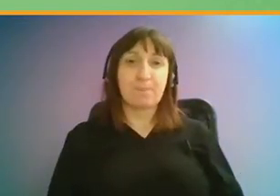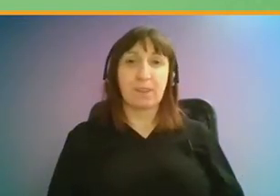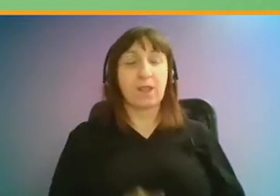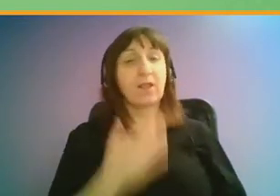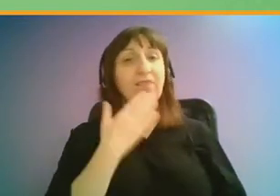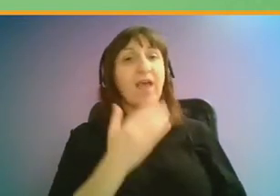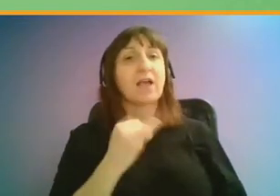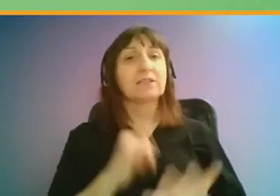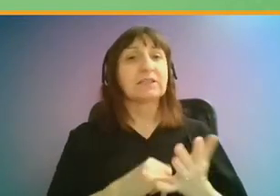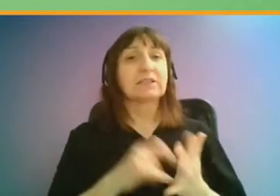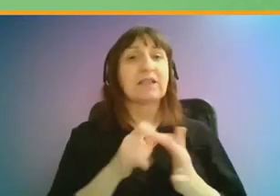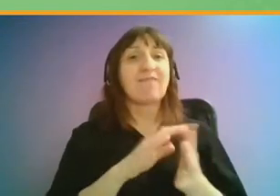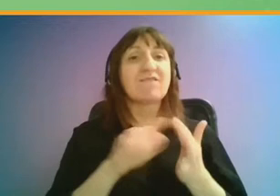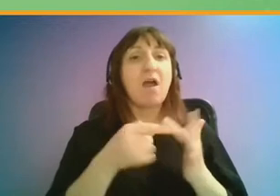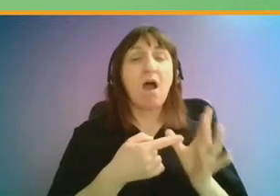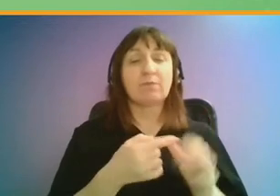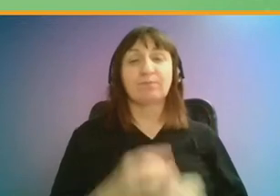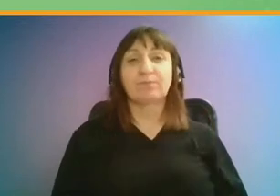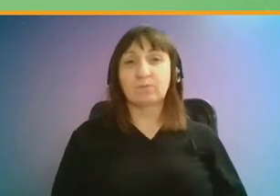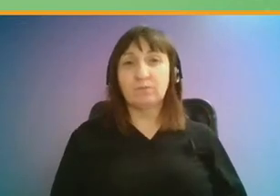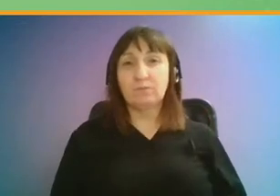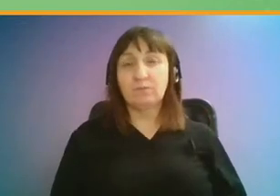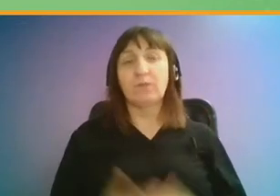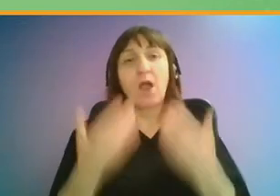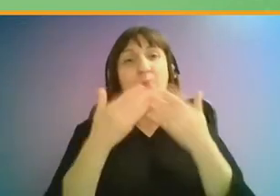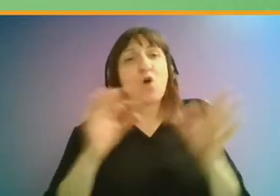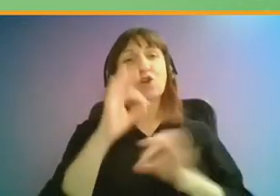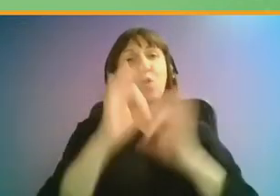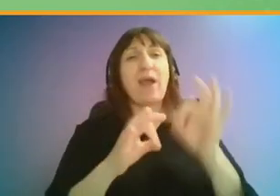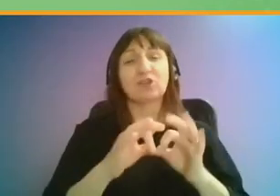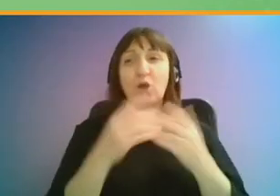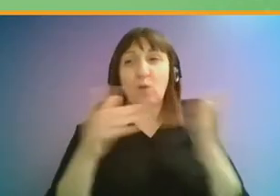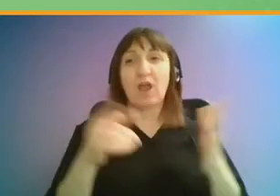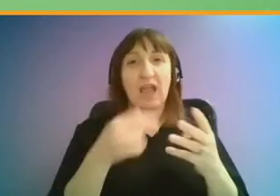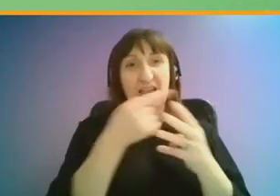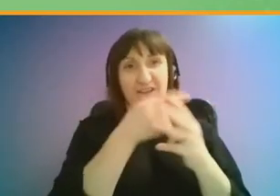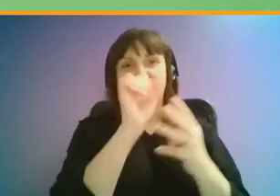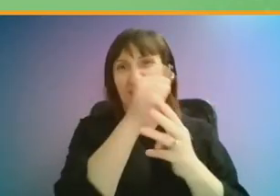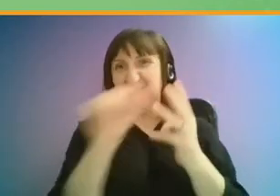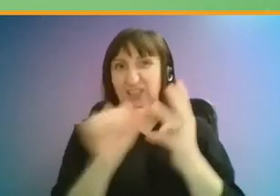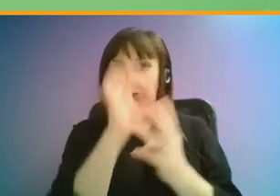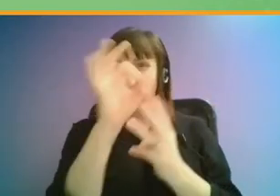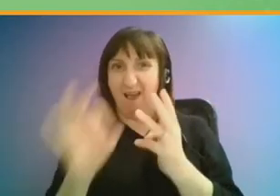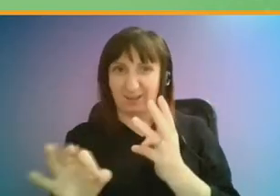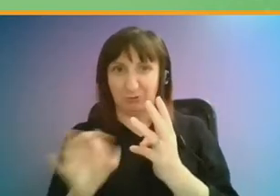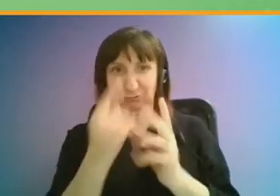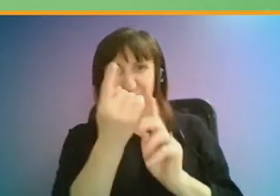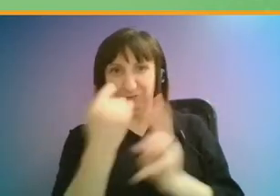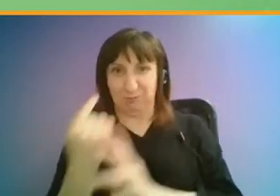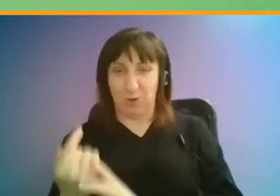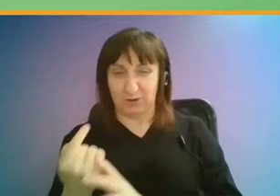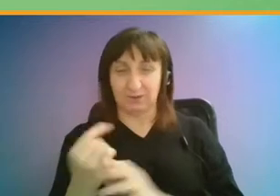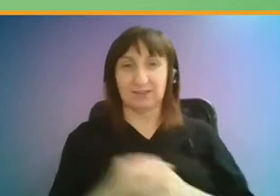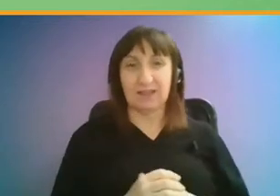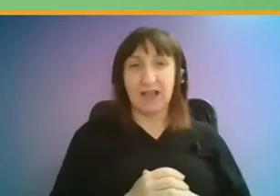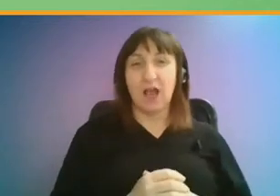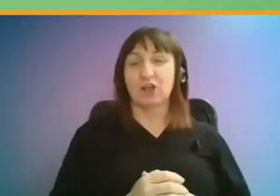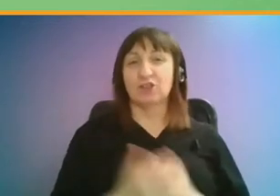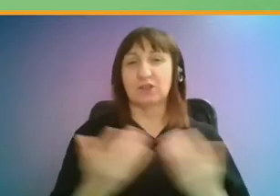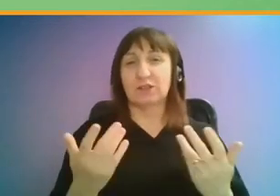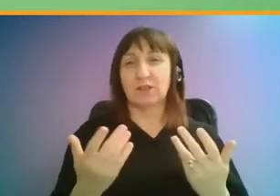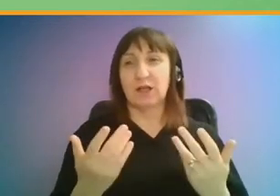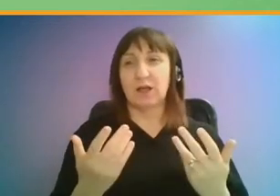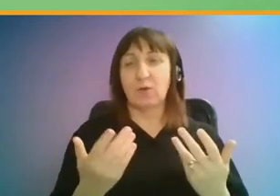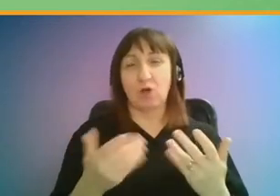Thanks, Safia. Right, the next one, quite a broad question. So I'm going to give you each a go at answering this one. It's really long lines of, you know,